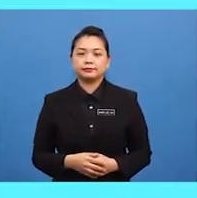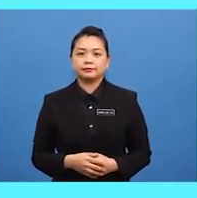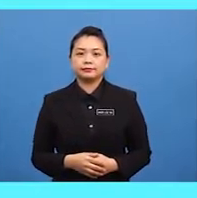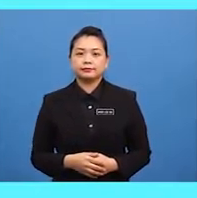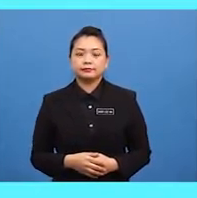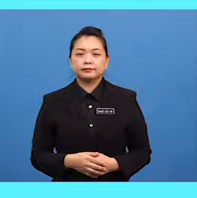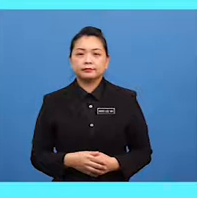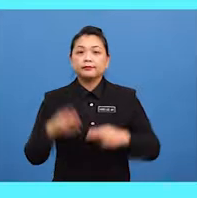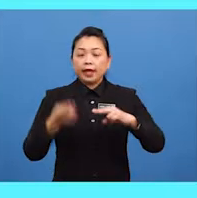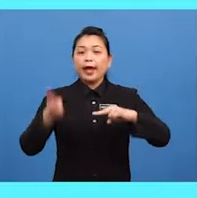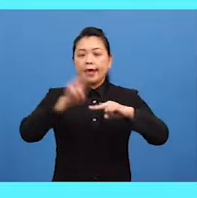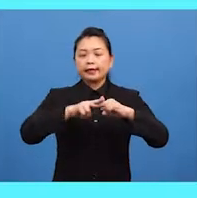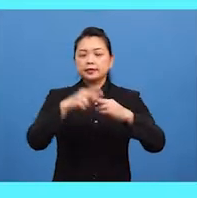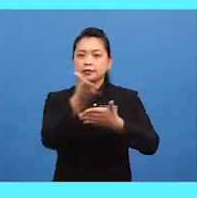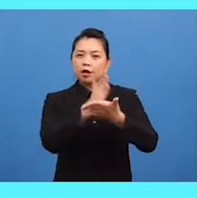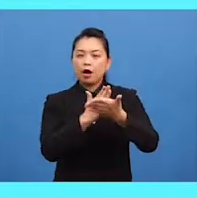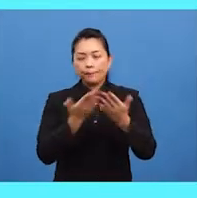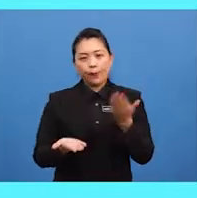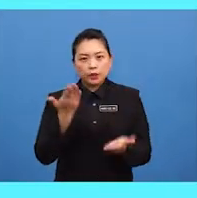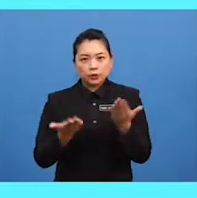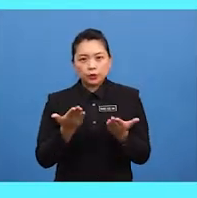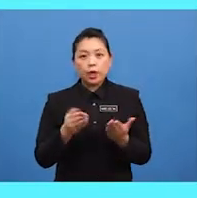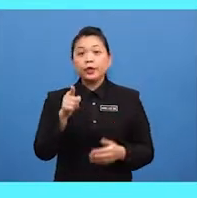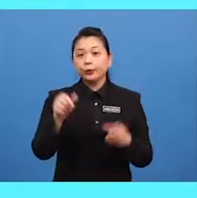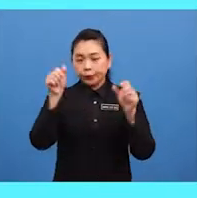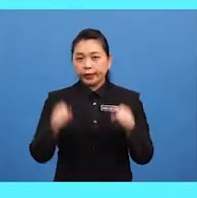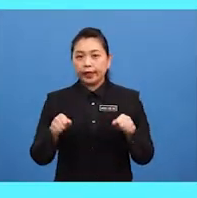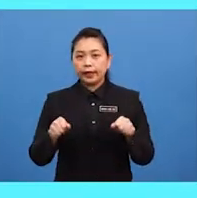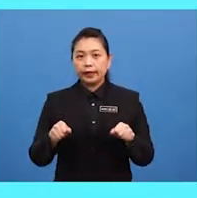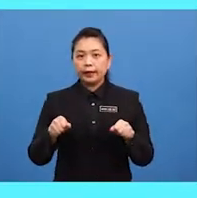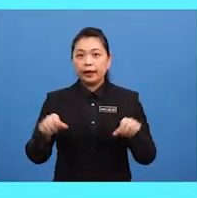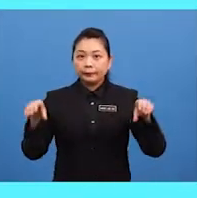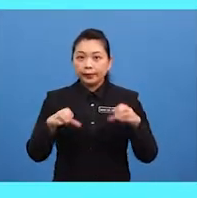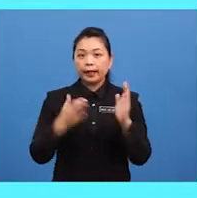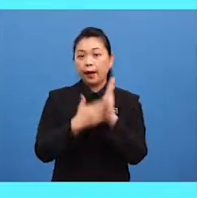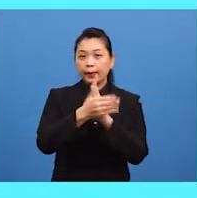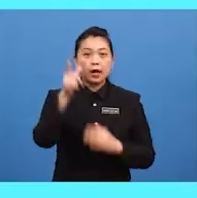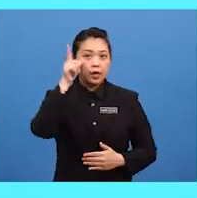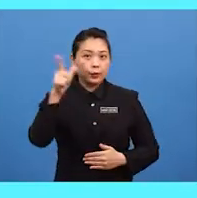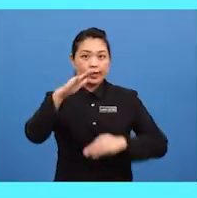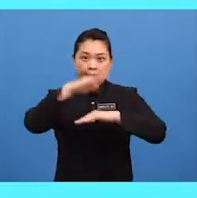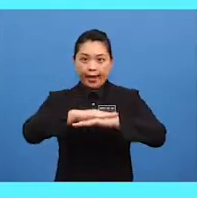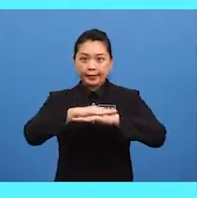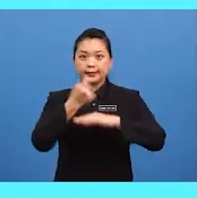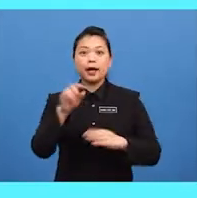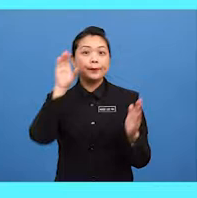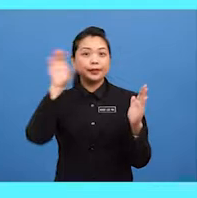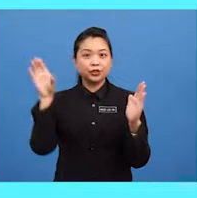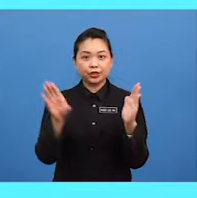at some possibilities that you can make up from looking at the picture